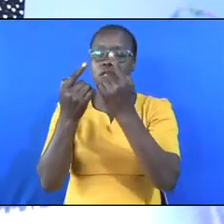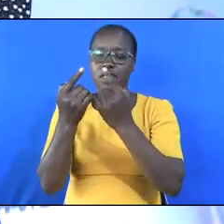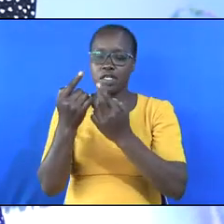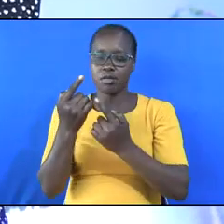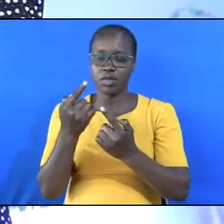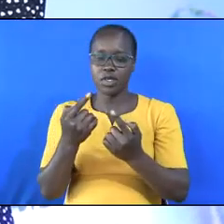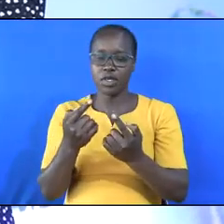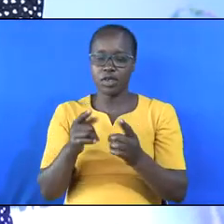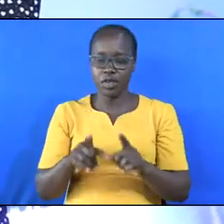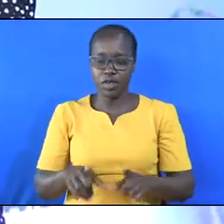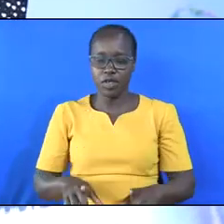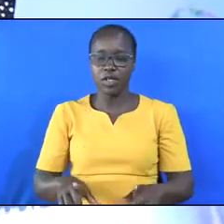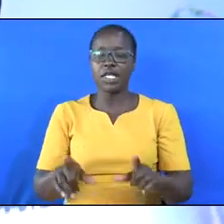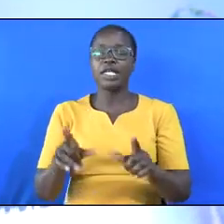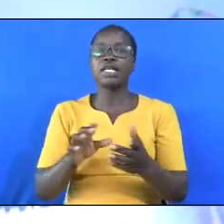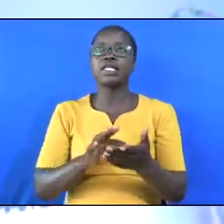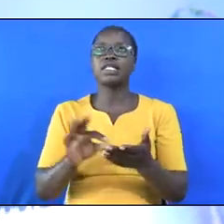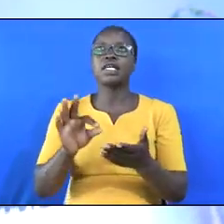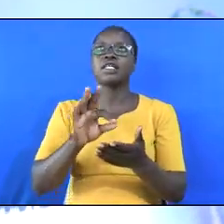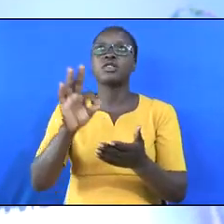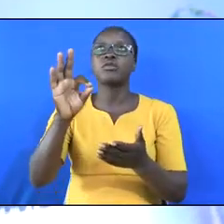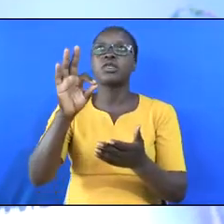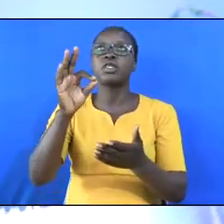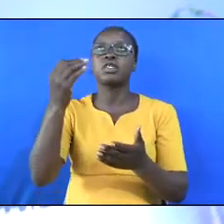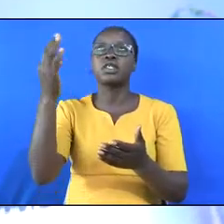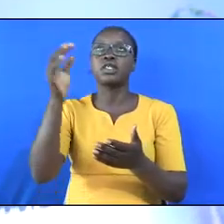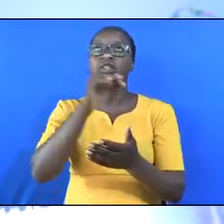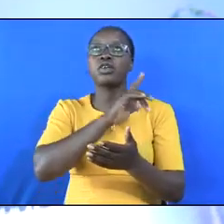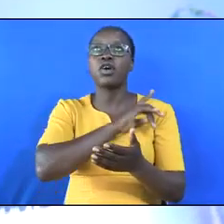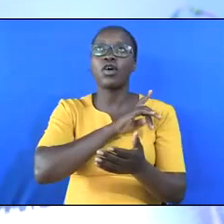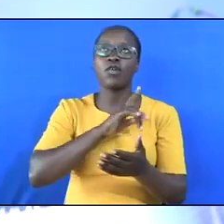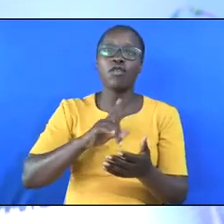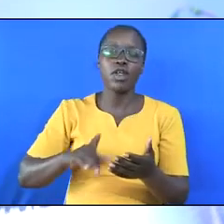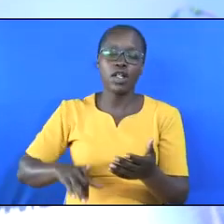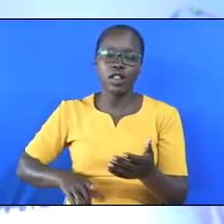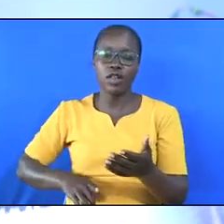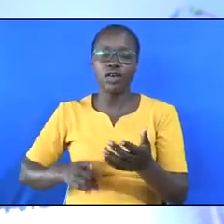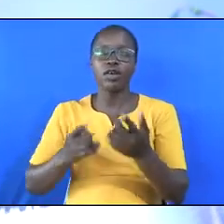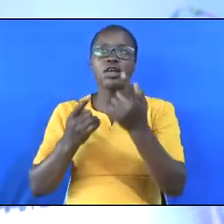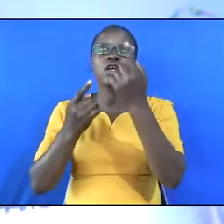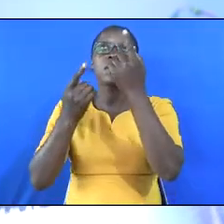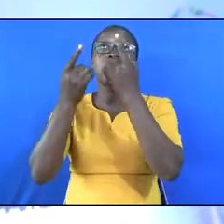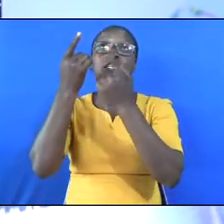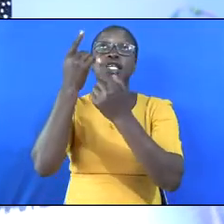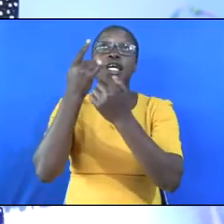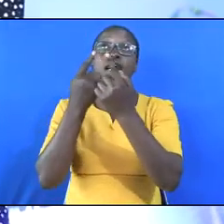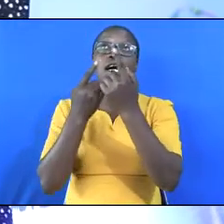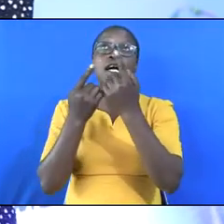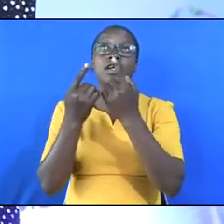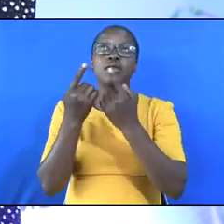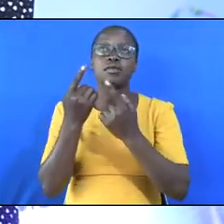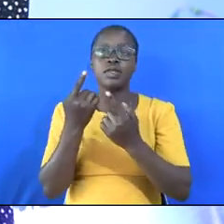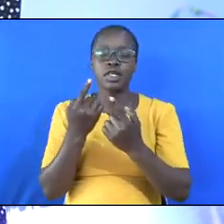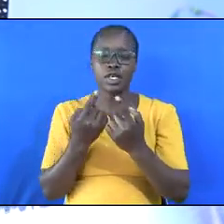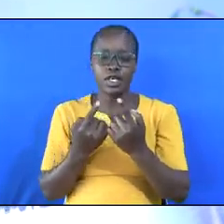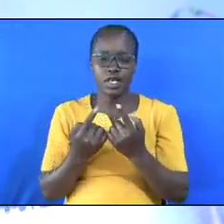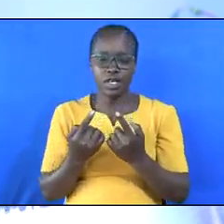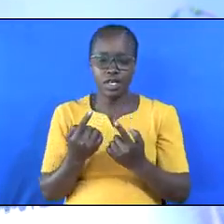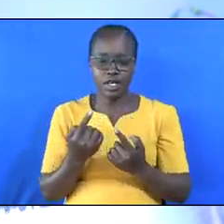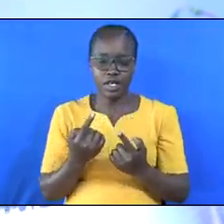come down. May the Spirit of the Lord come